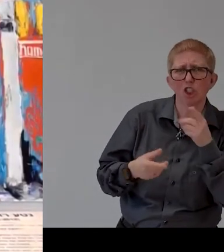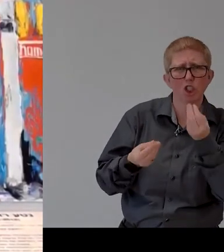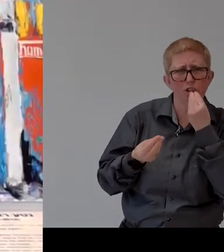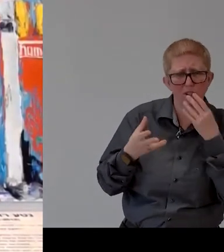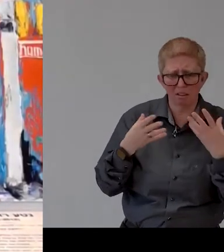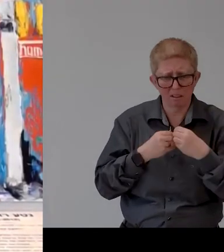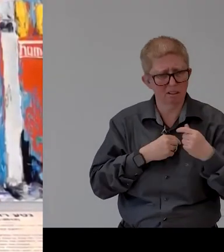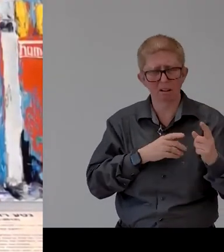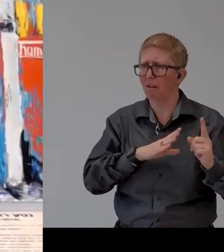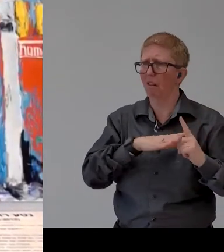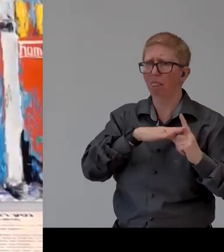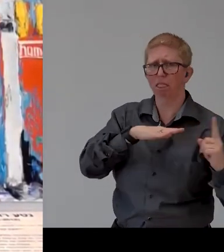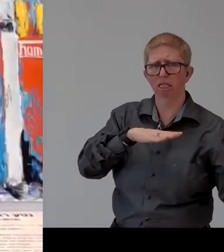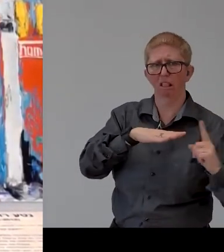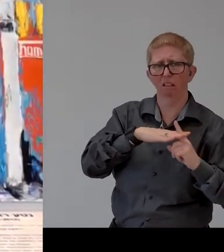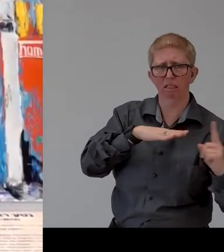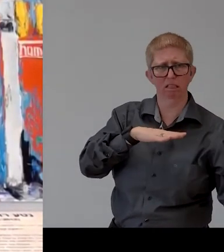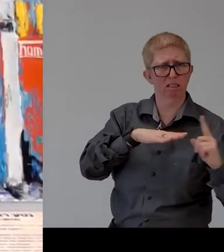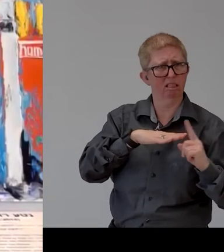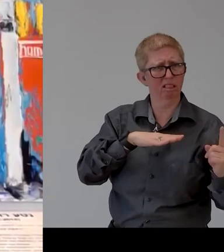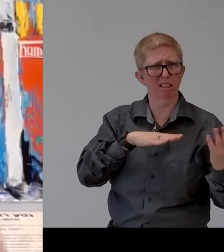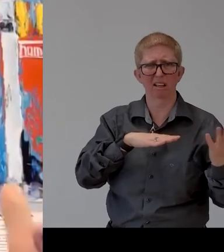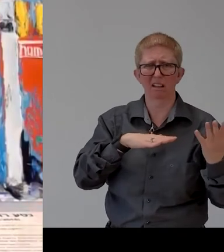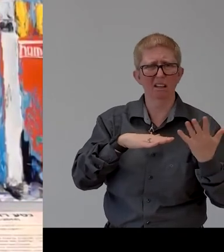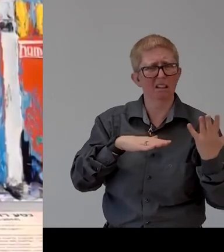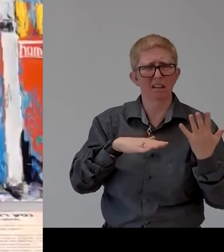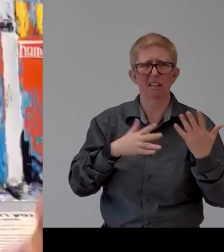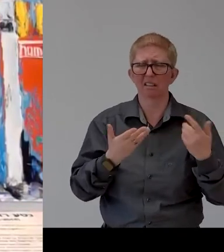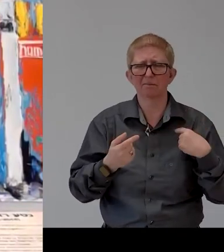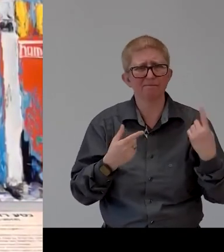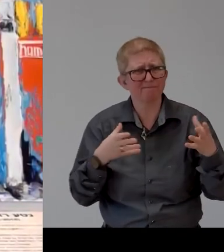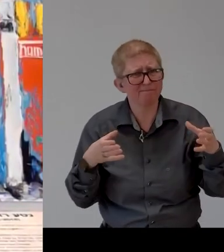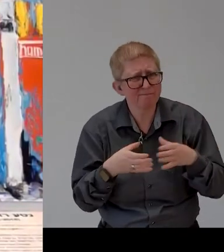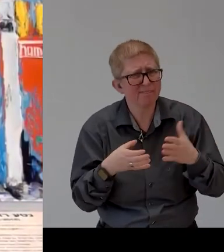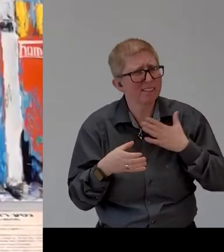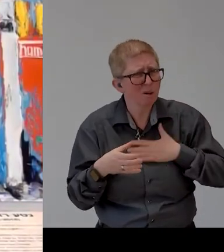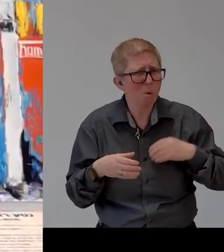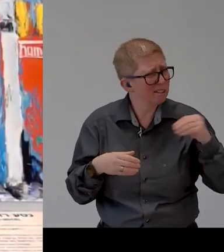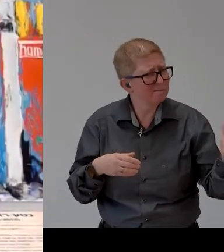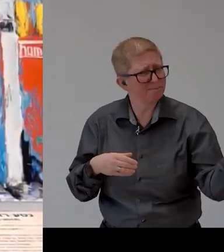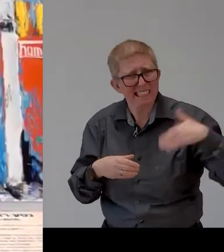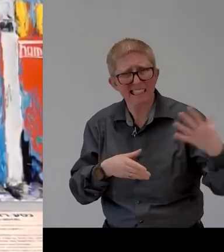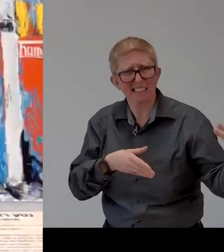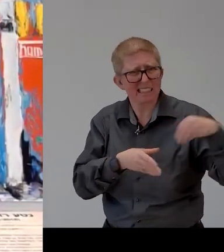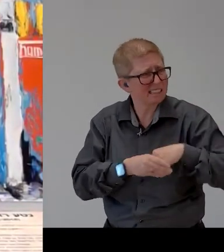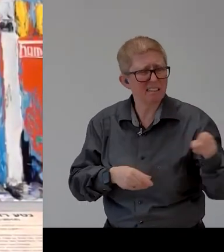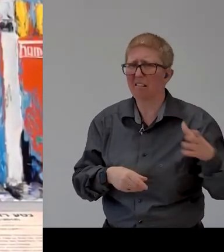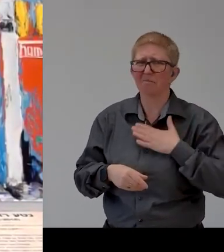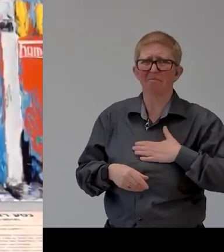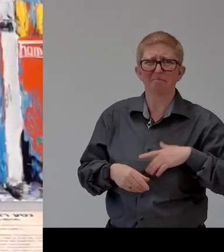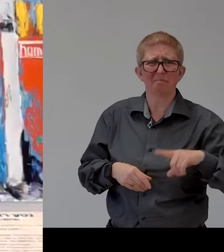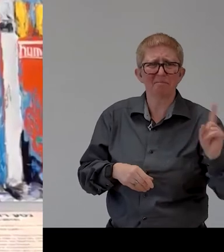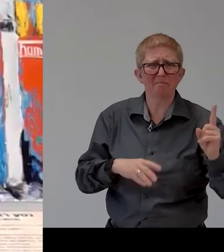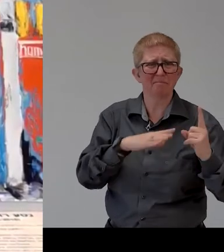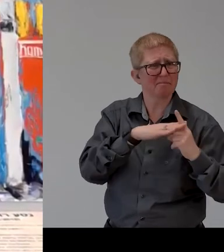office and sit on the side alone or when we're trying to uh bring him to to to be with us he prefers not to although during work